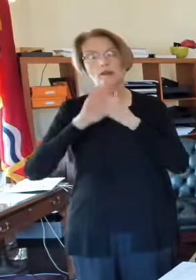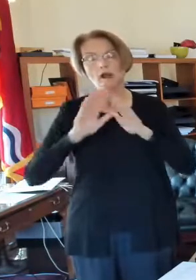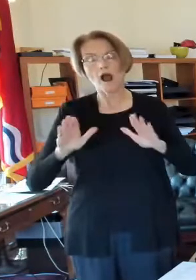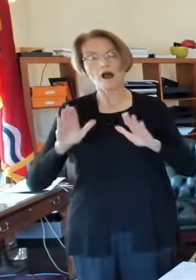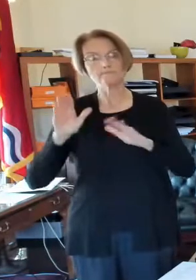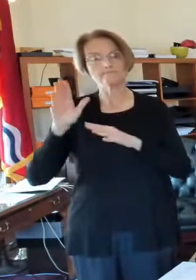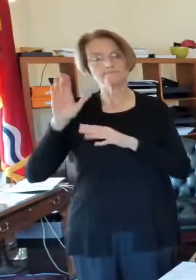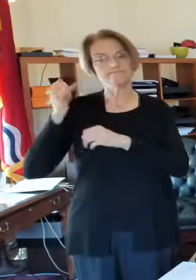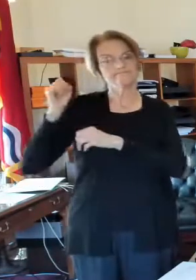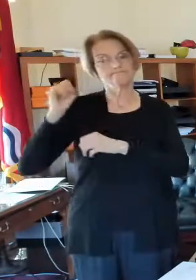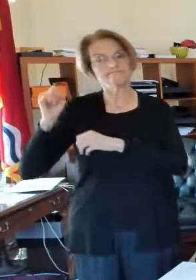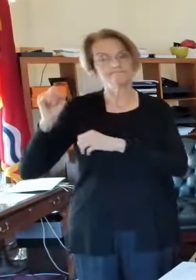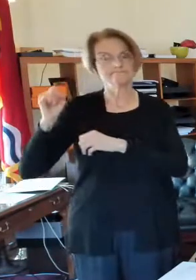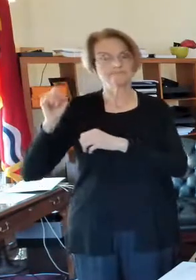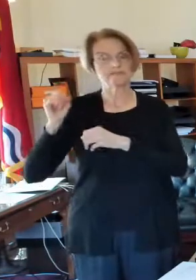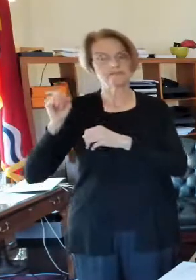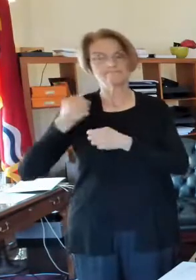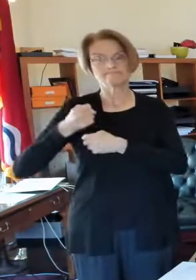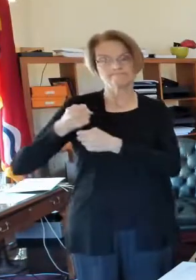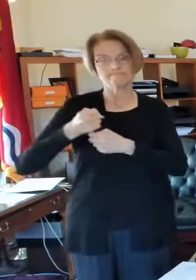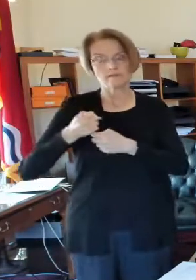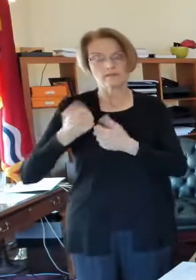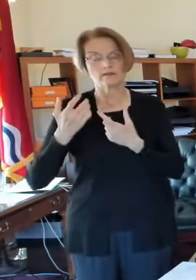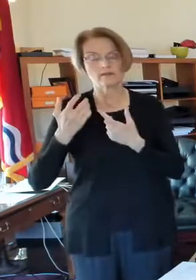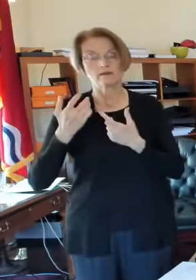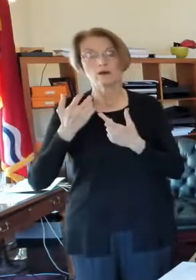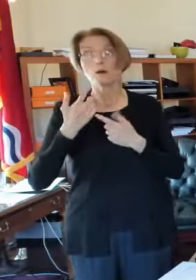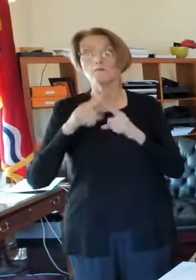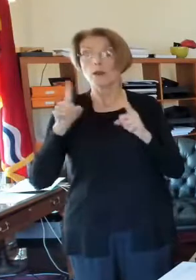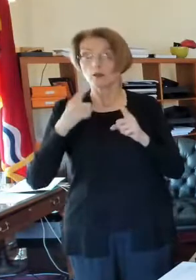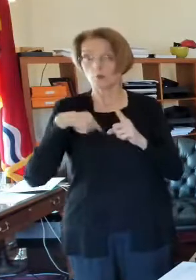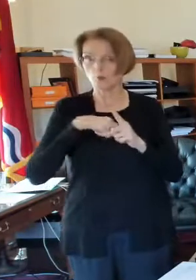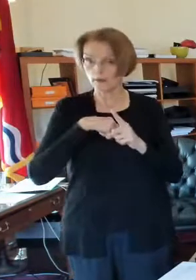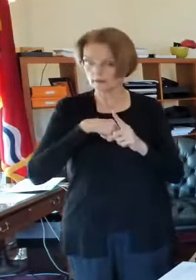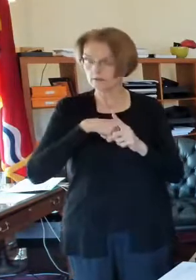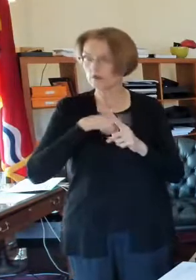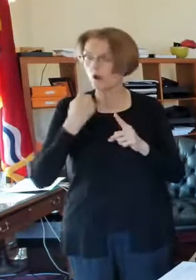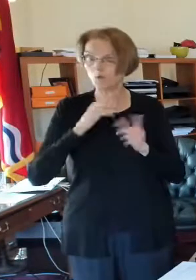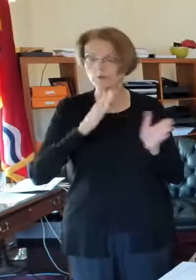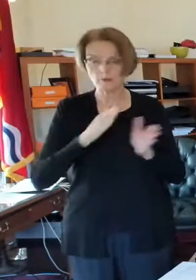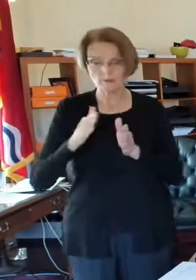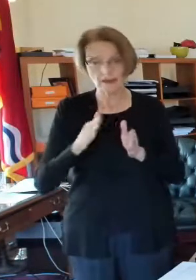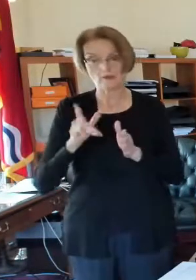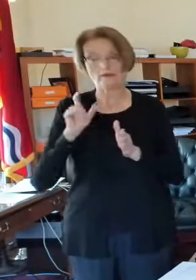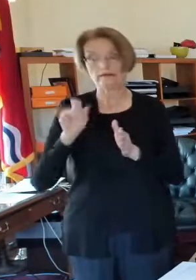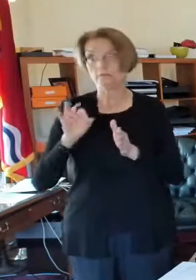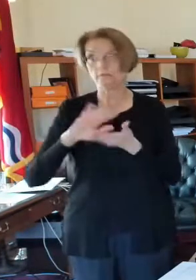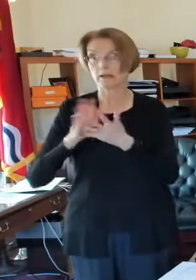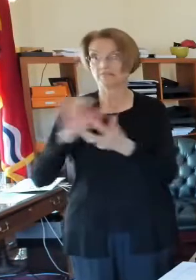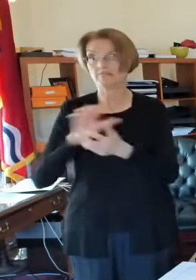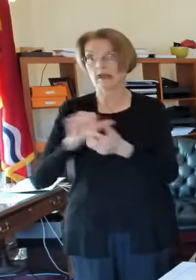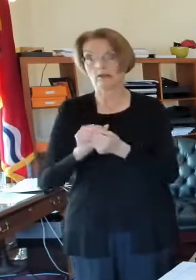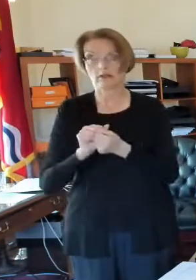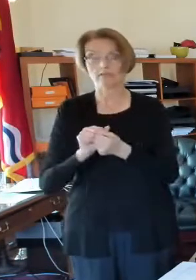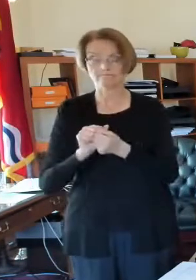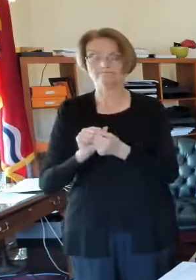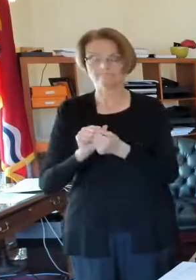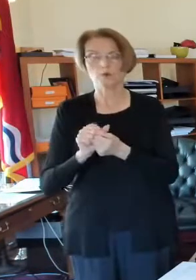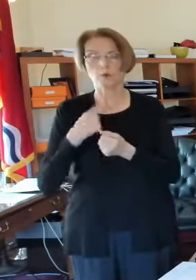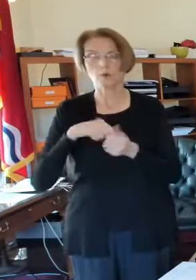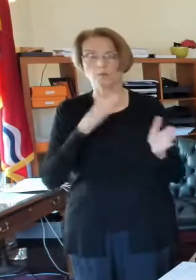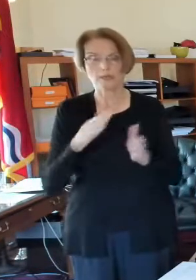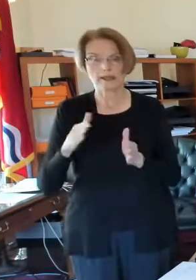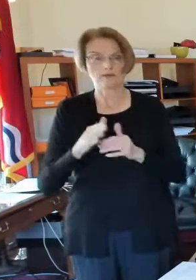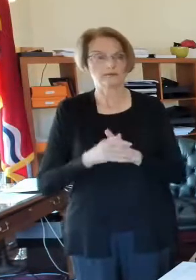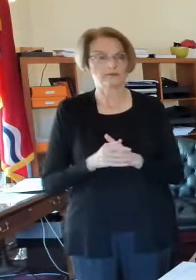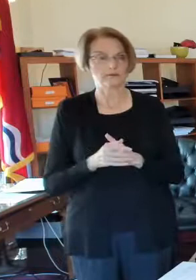always prepared in the event that it does turn violent. So, yes, we're prepared. The